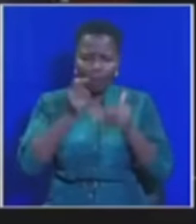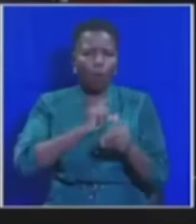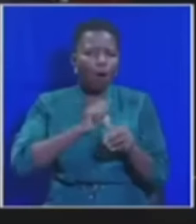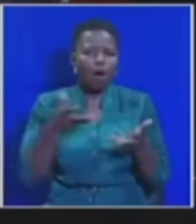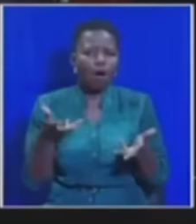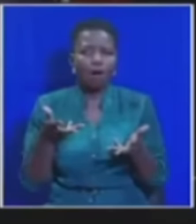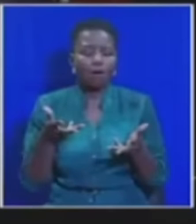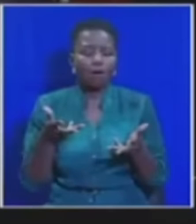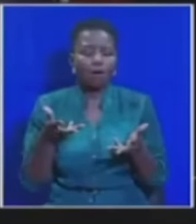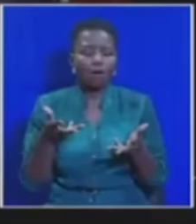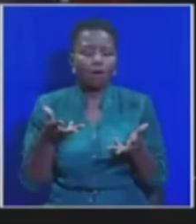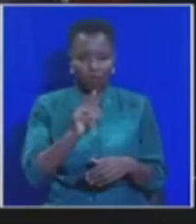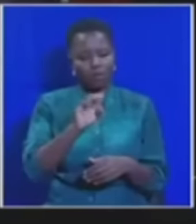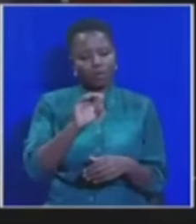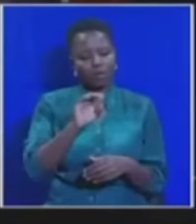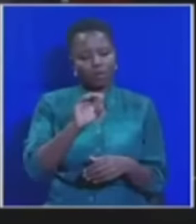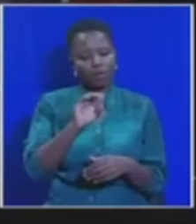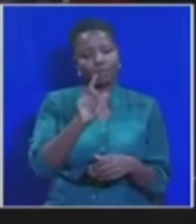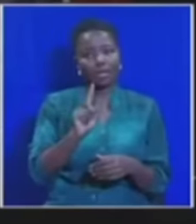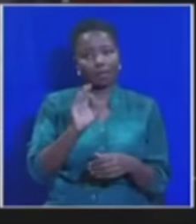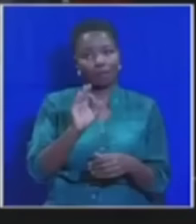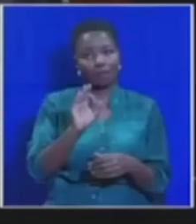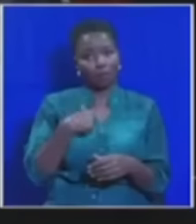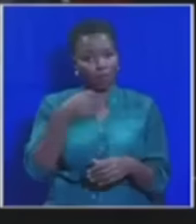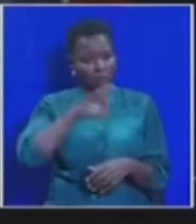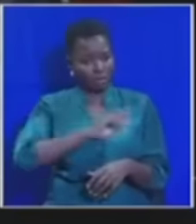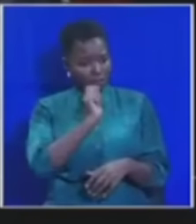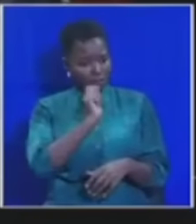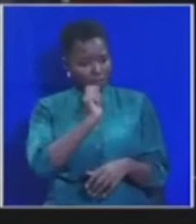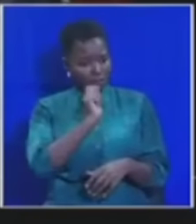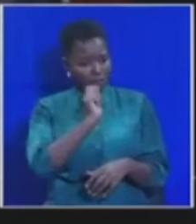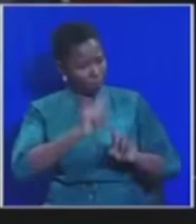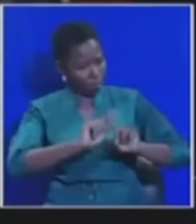Honourable Self, proceed. We pay you. Don't sleep here.